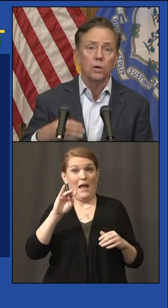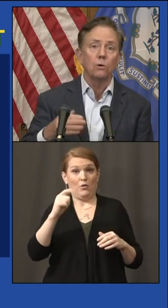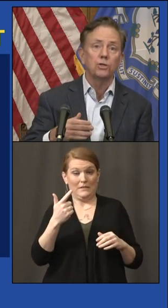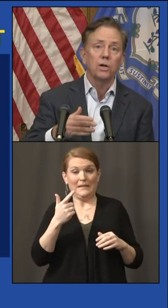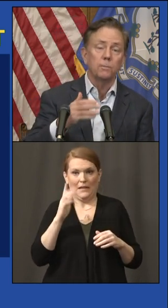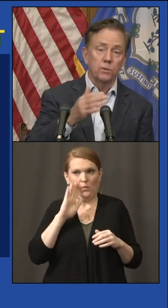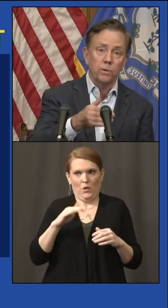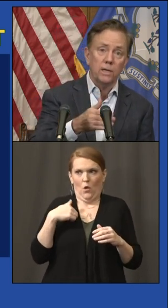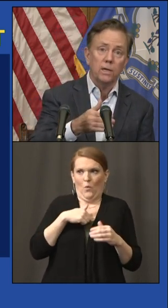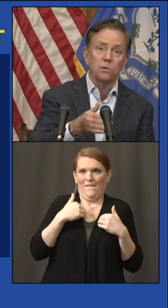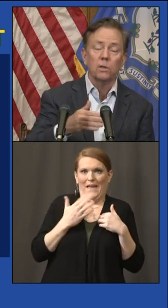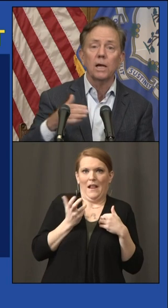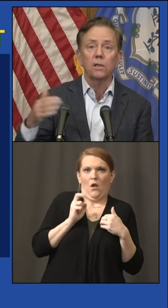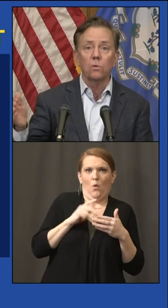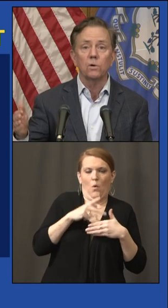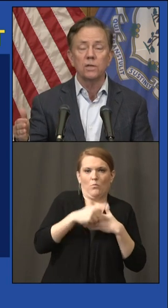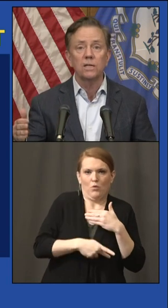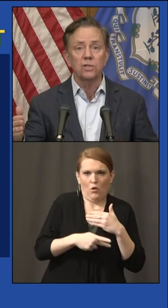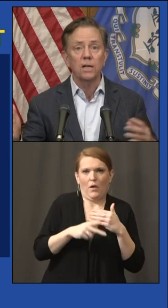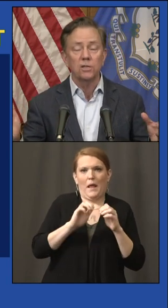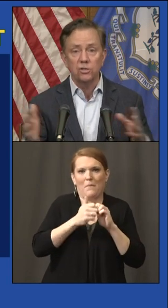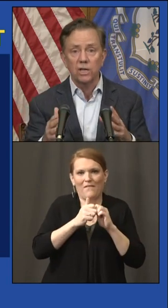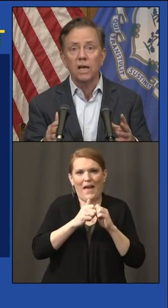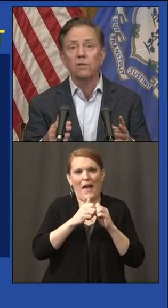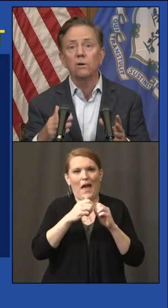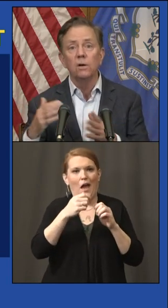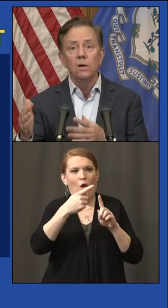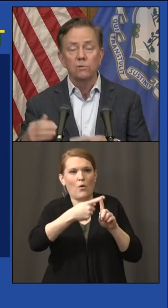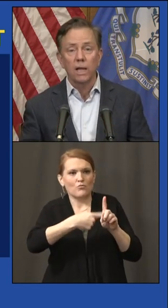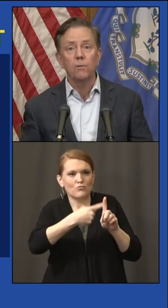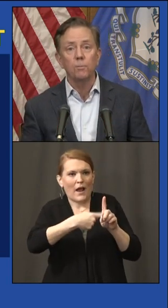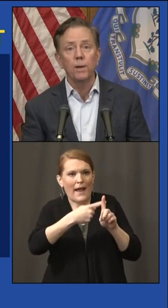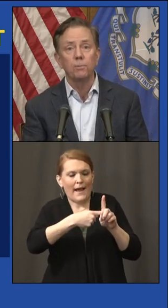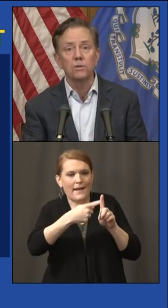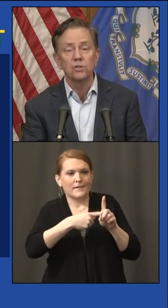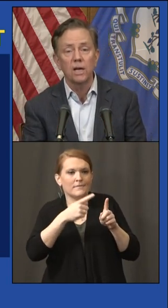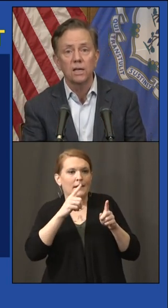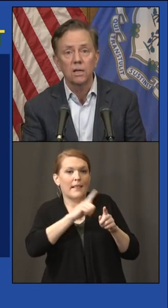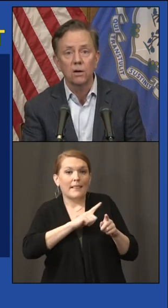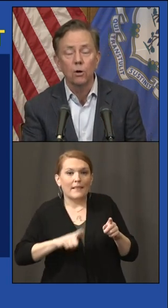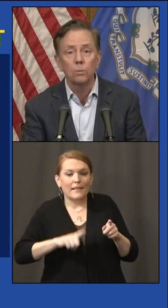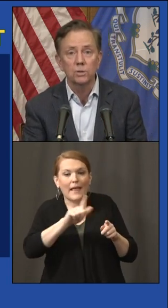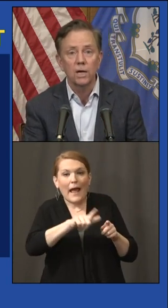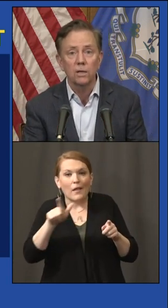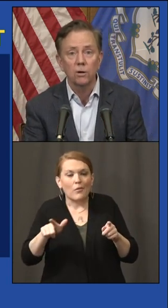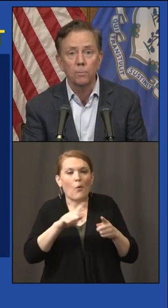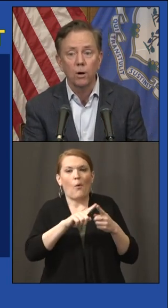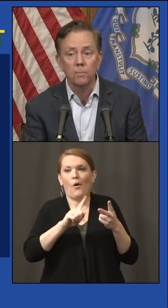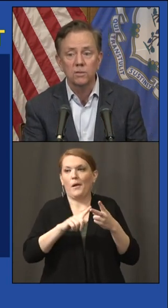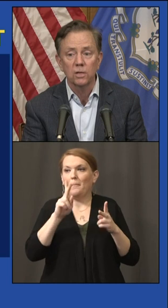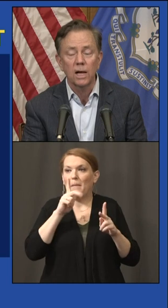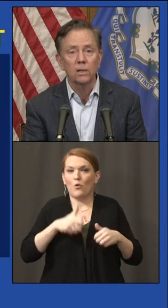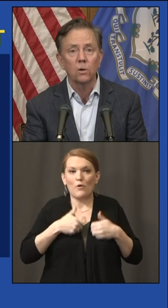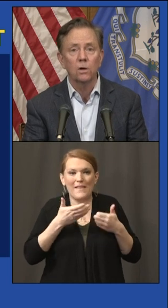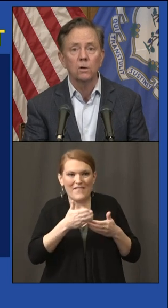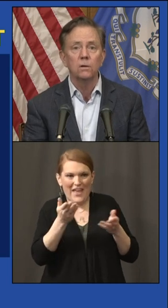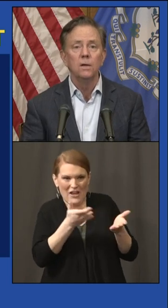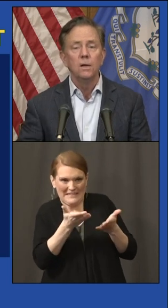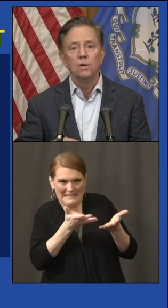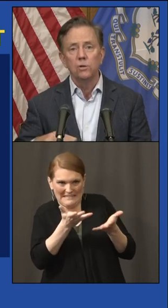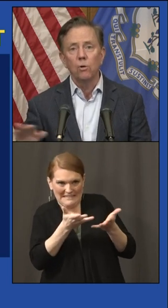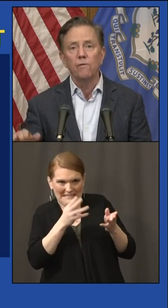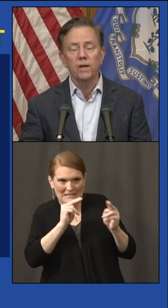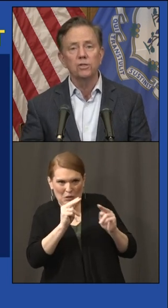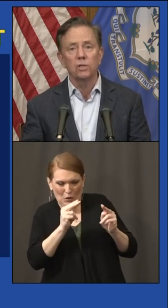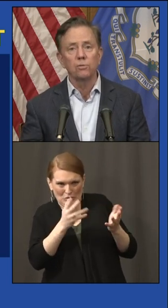negotiated between either landlords and tenants together, allowing people to stay in their homes, stay in their apartments a lot longer.